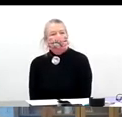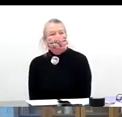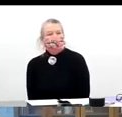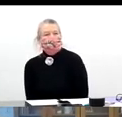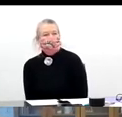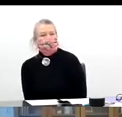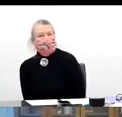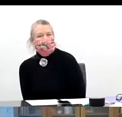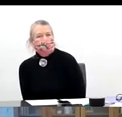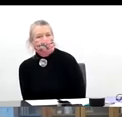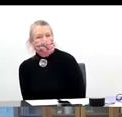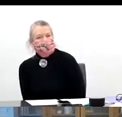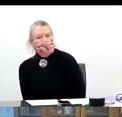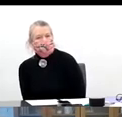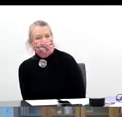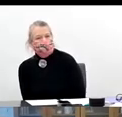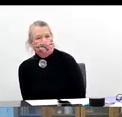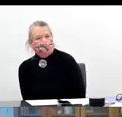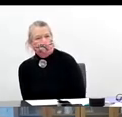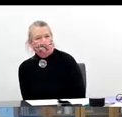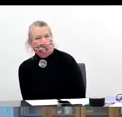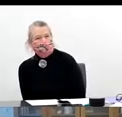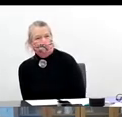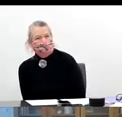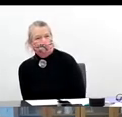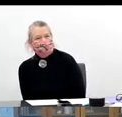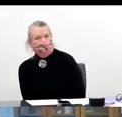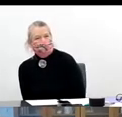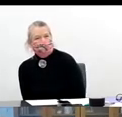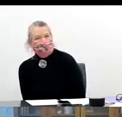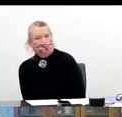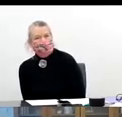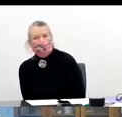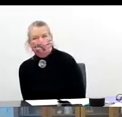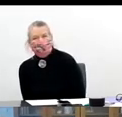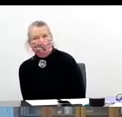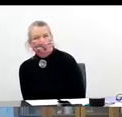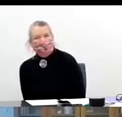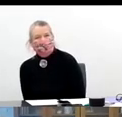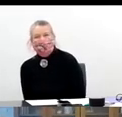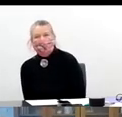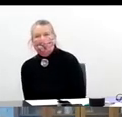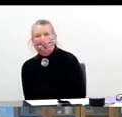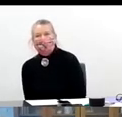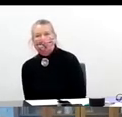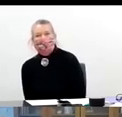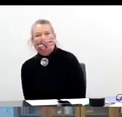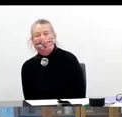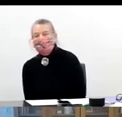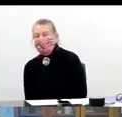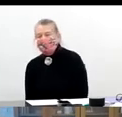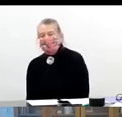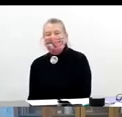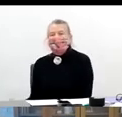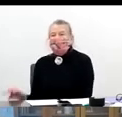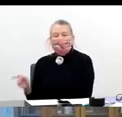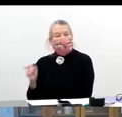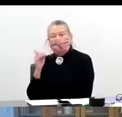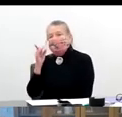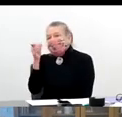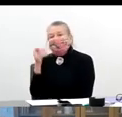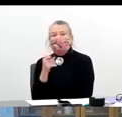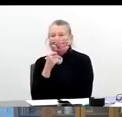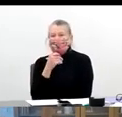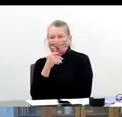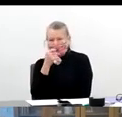I'm not sure. Is he, did we lose him? He may have not. He may have signed off Sally at least. Okay. Well,